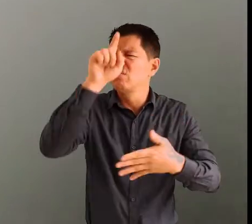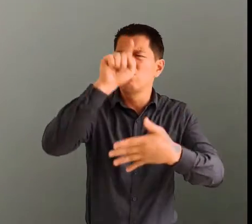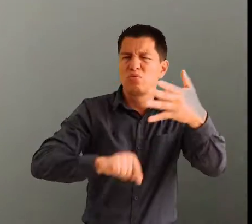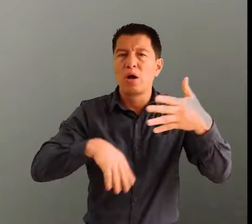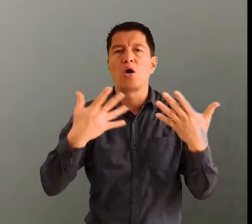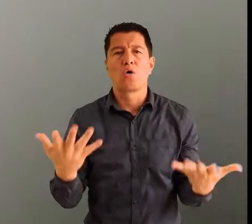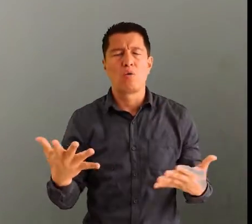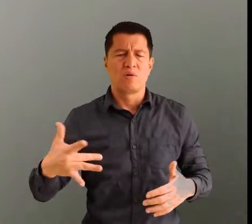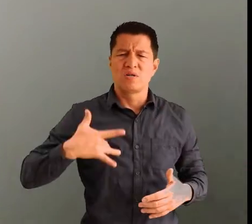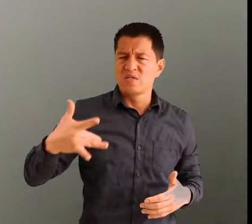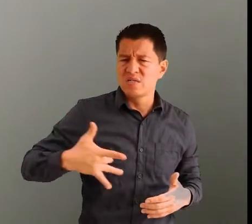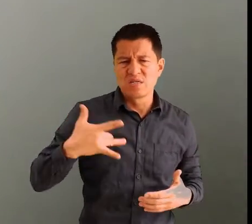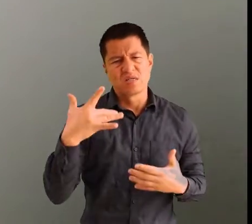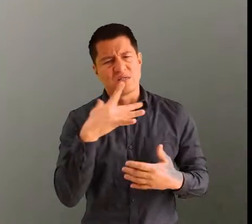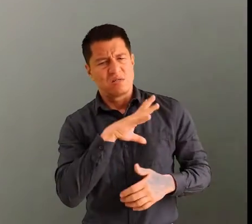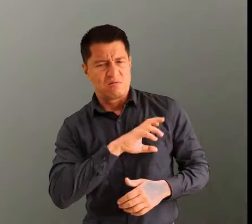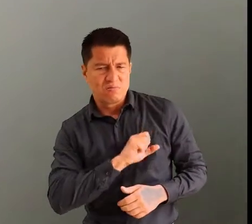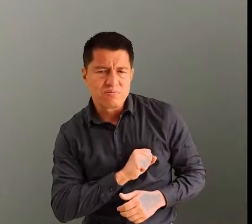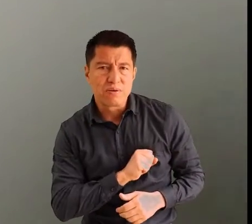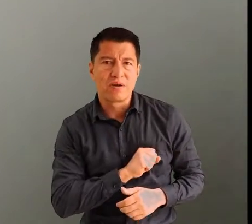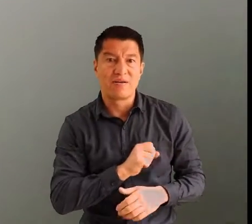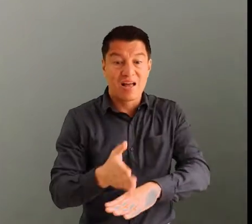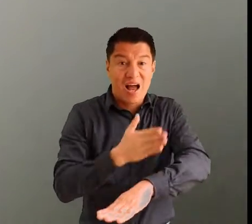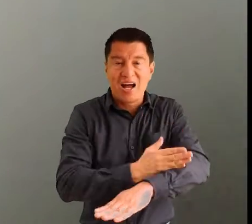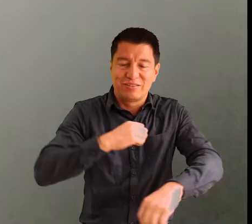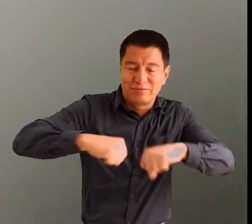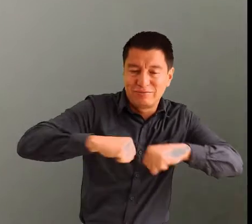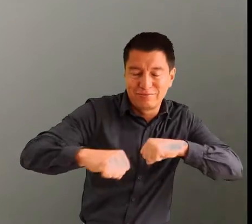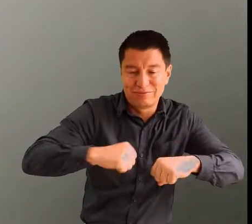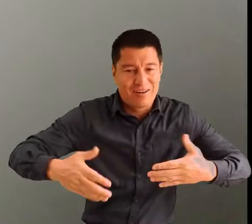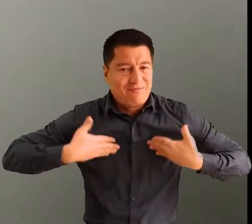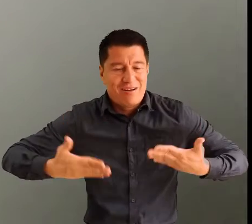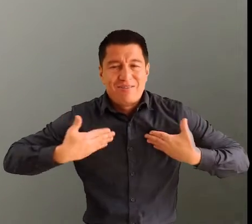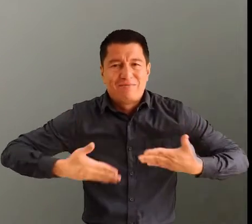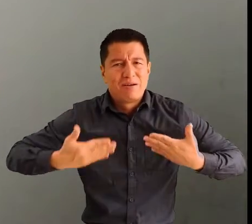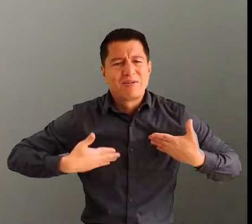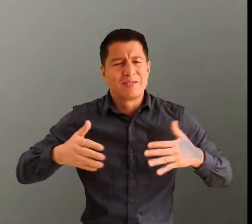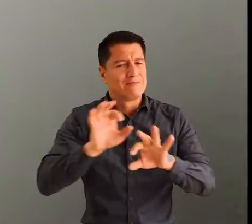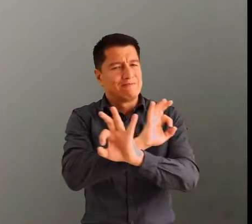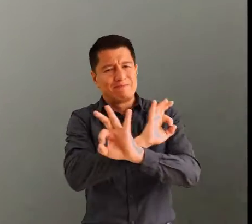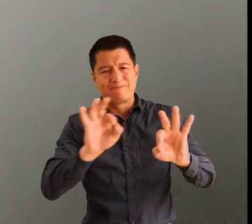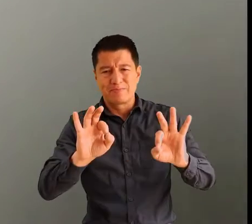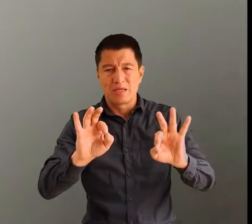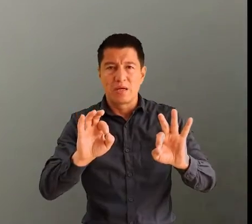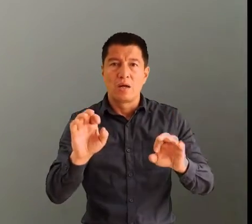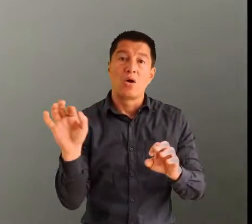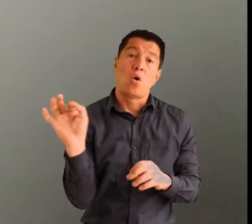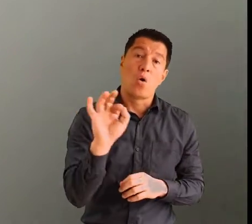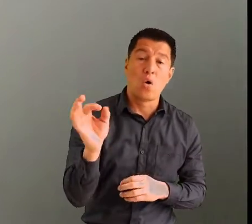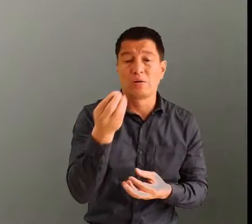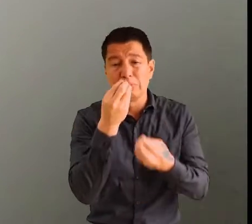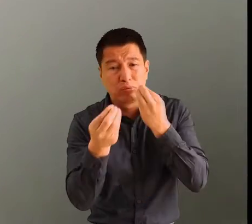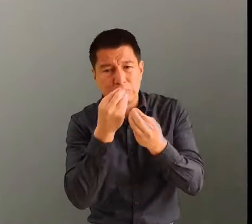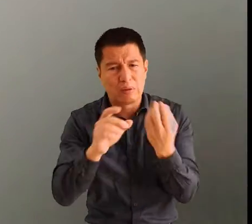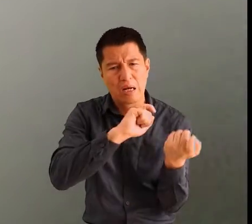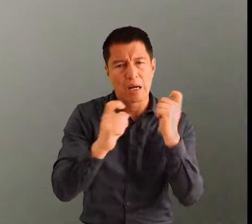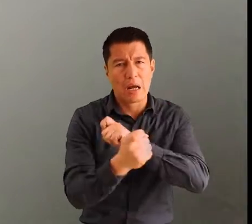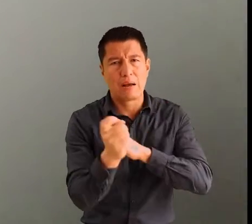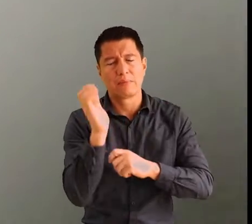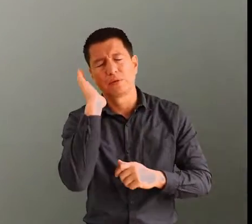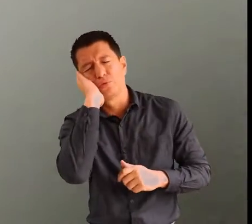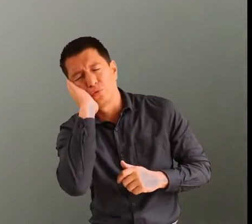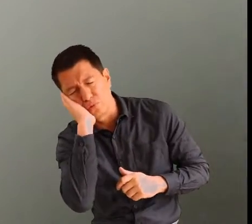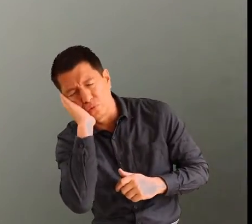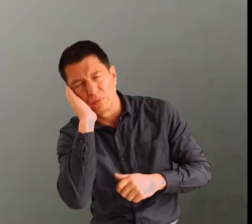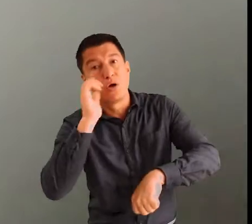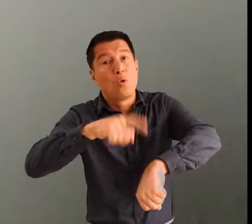feeling sad or having a depressed mood, loss of interest in activities once enjoyed, loss of energy, changes in appetite, trouble sleeping